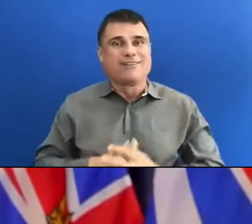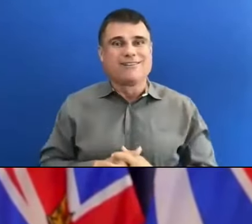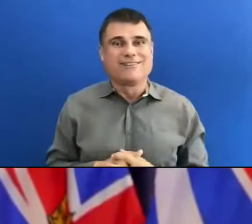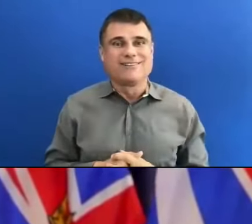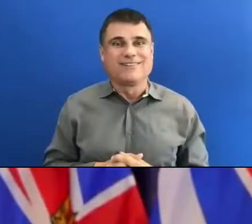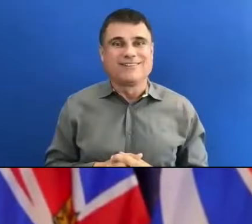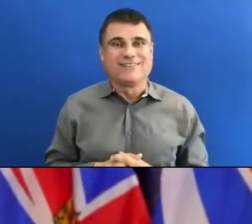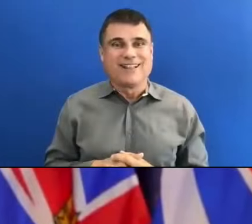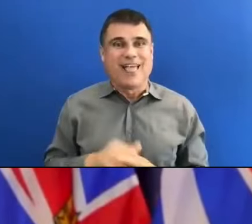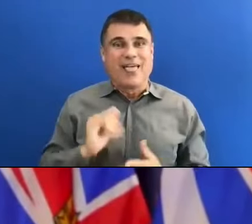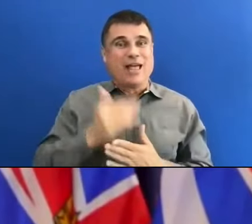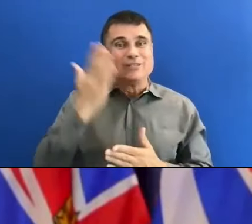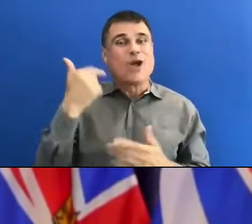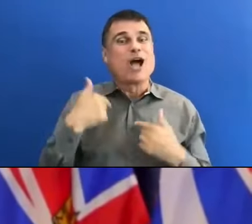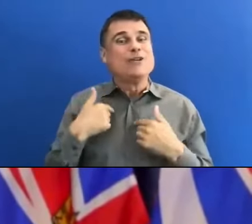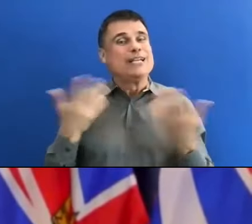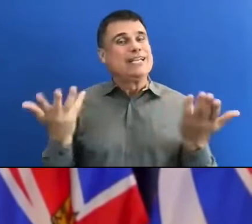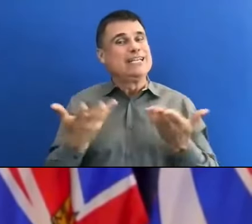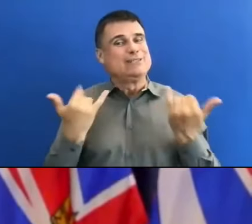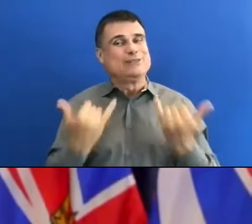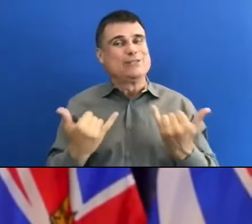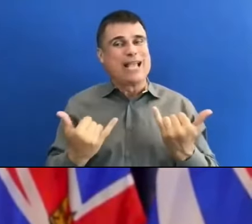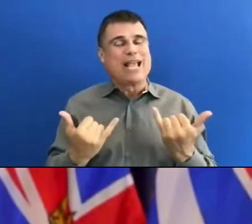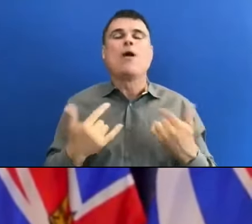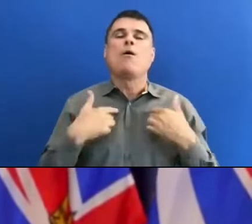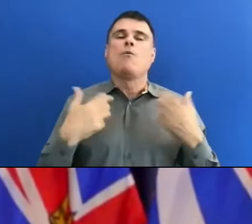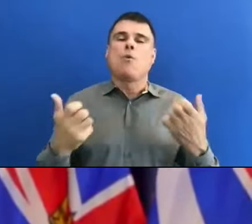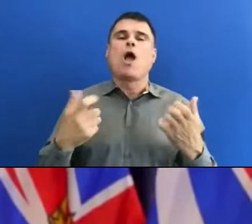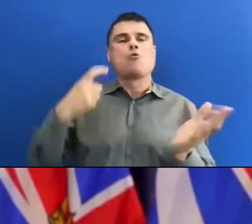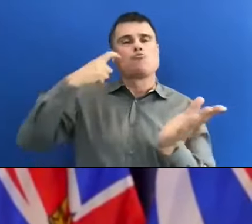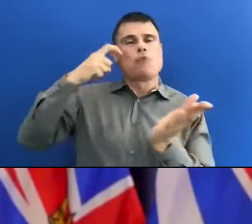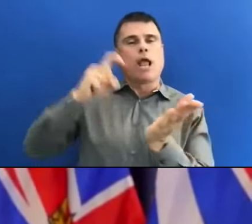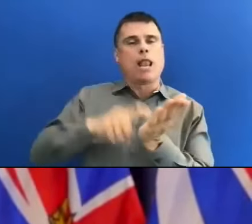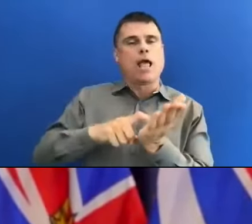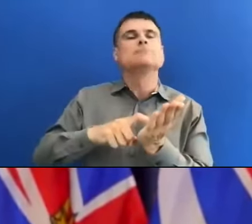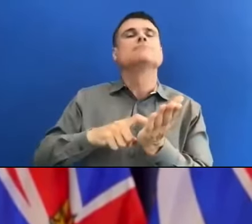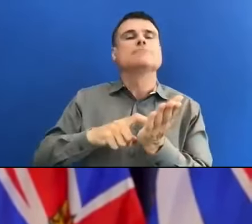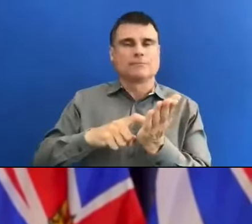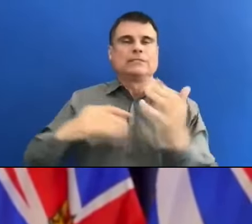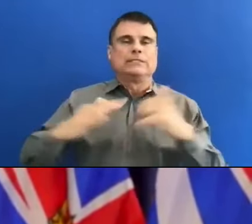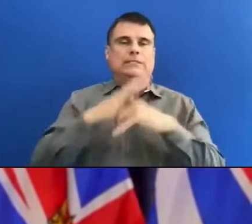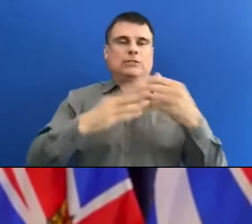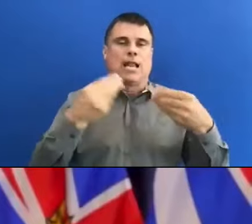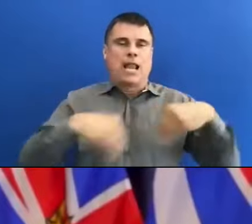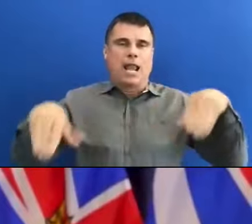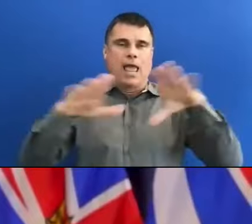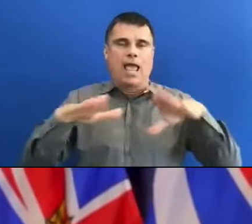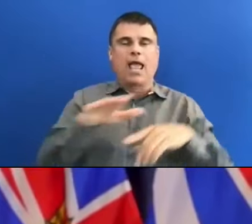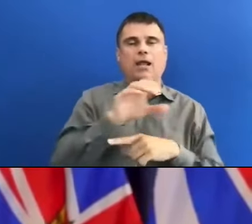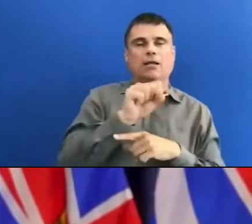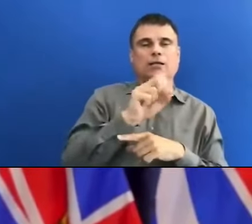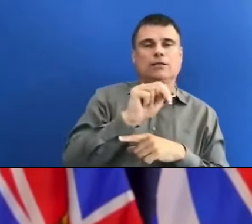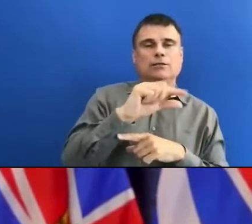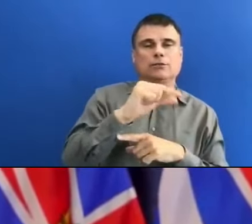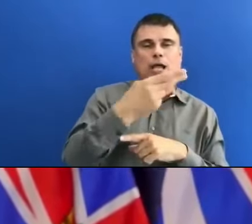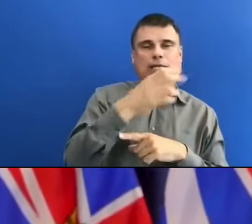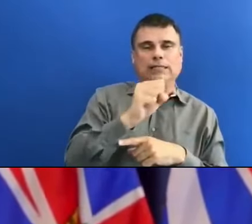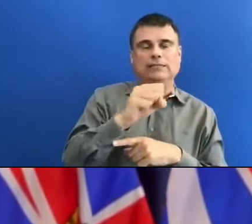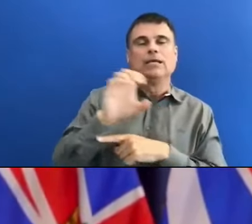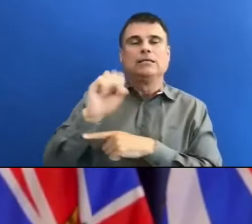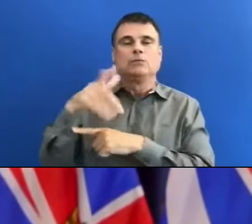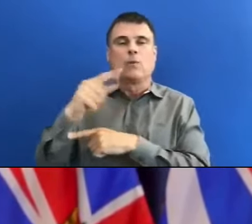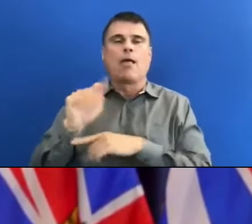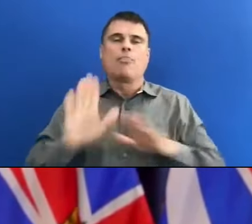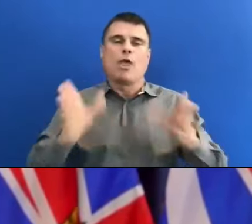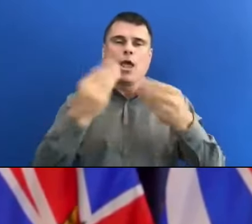I want to acknowledge, of course, that we are on the traditional territory of the Lekongen-speaking people, the Esquimalt and Songhees First Nations, and I'm